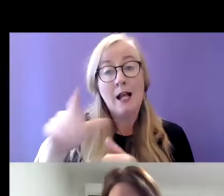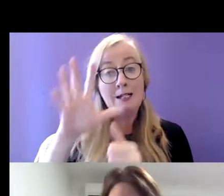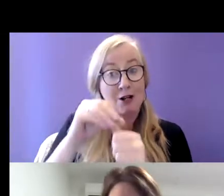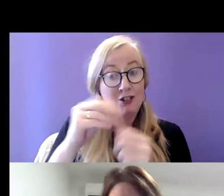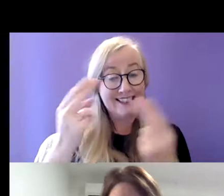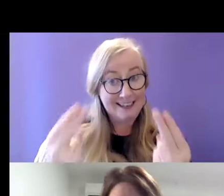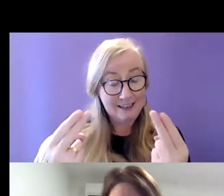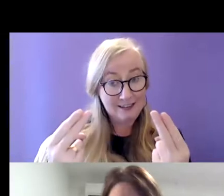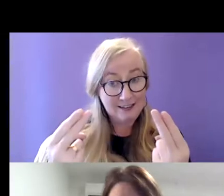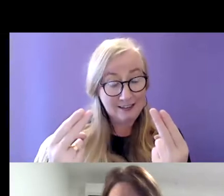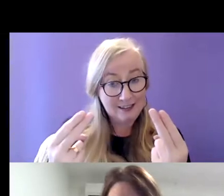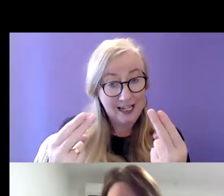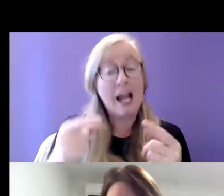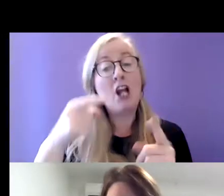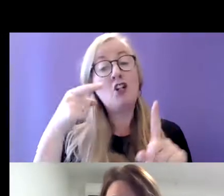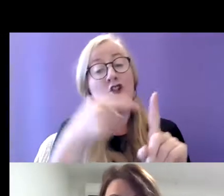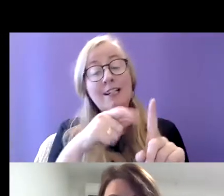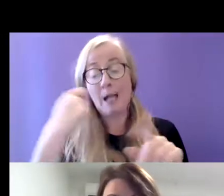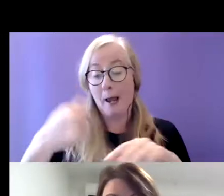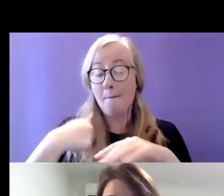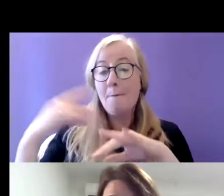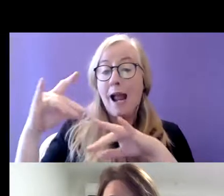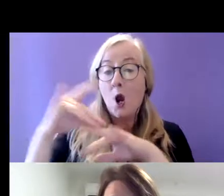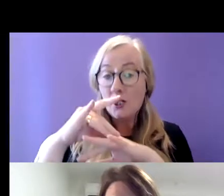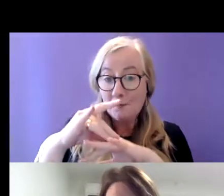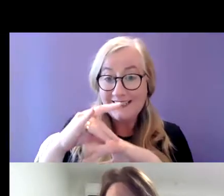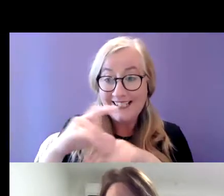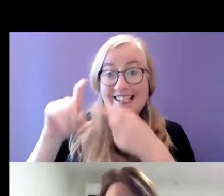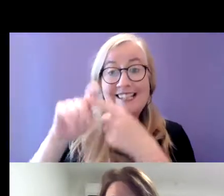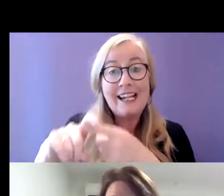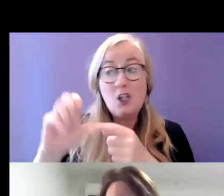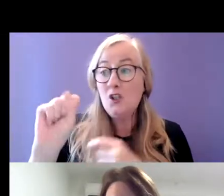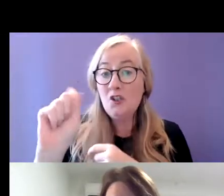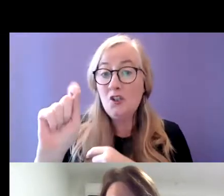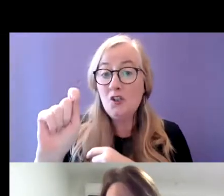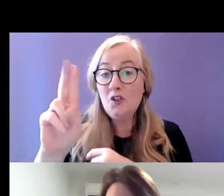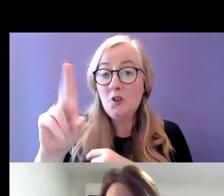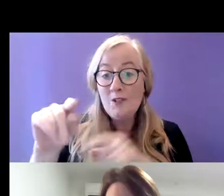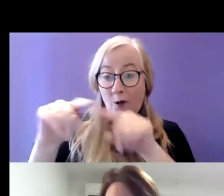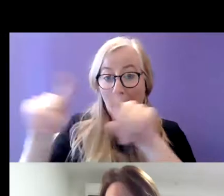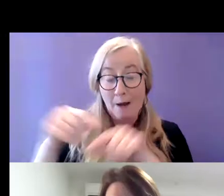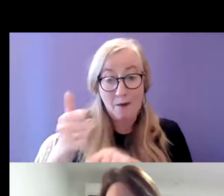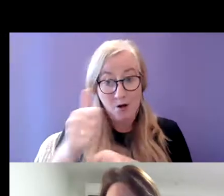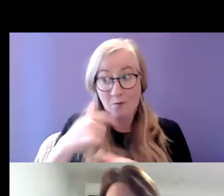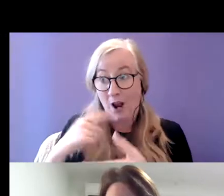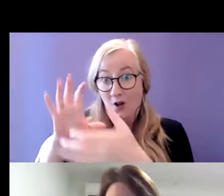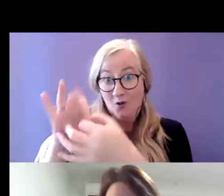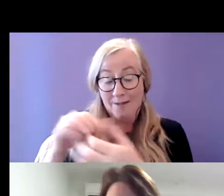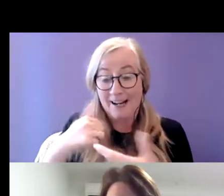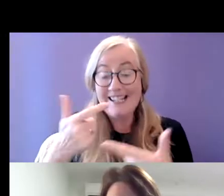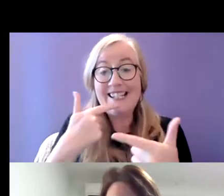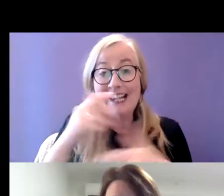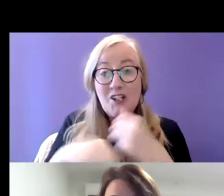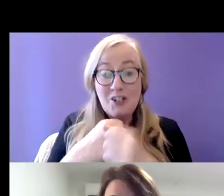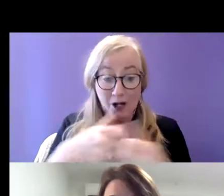and she speaks to the point that my husband, he was staying in a studio apartment when I joined him with my son and when I had my second son when I